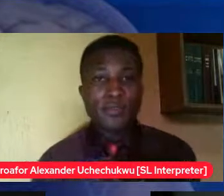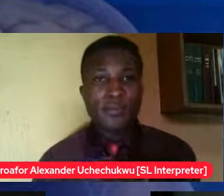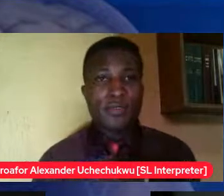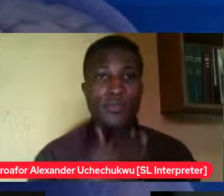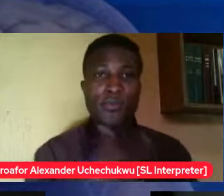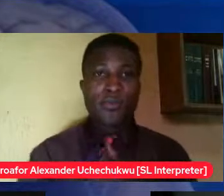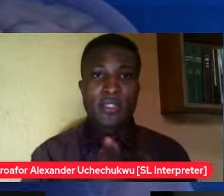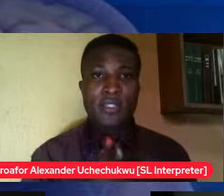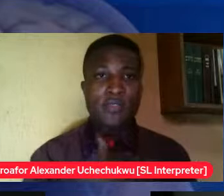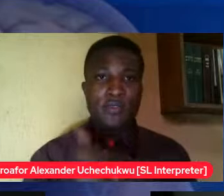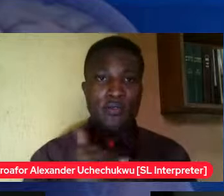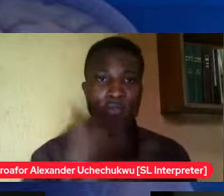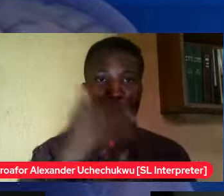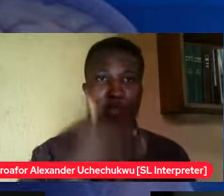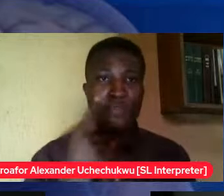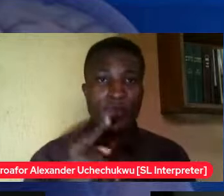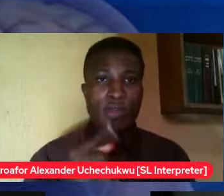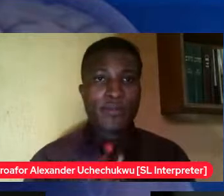coach